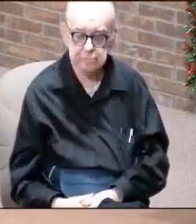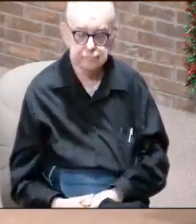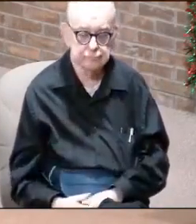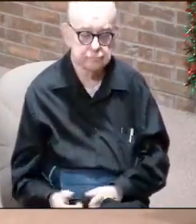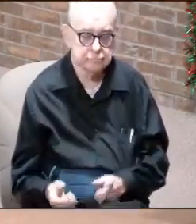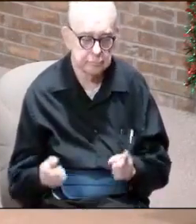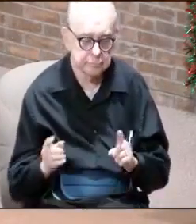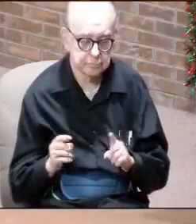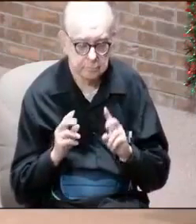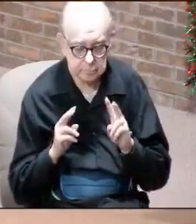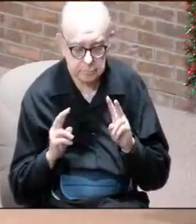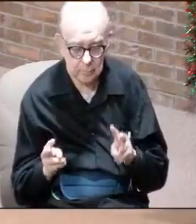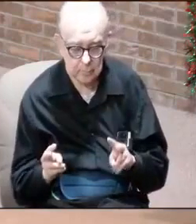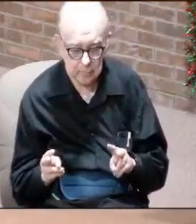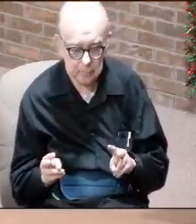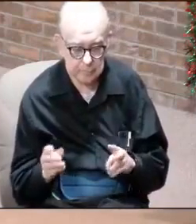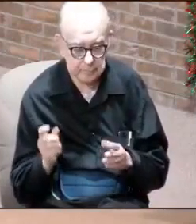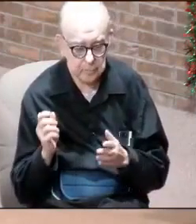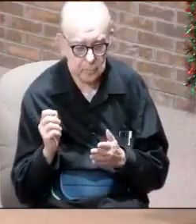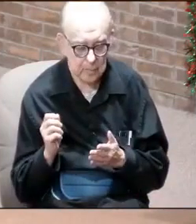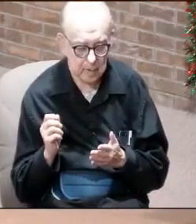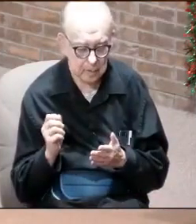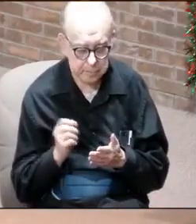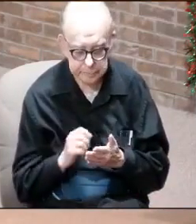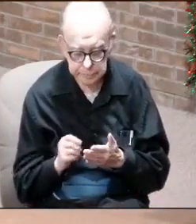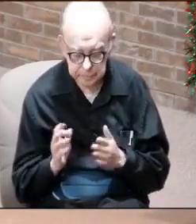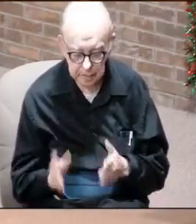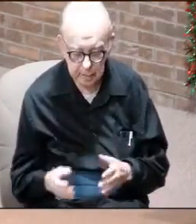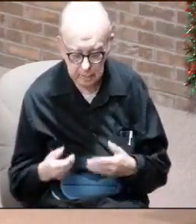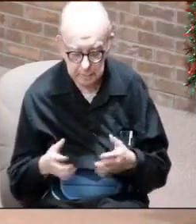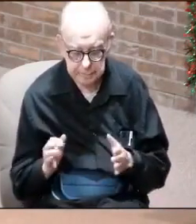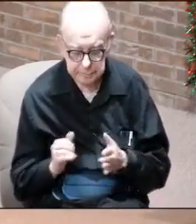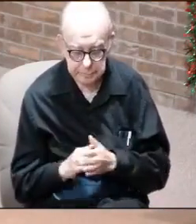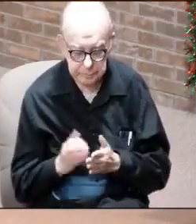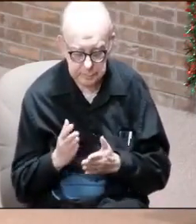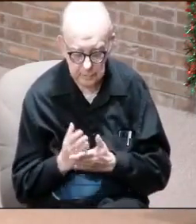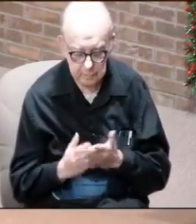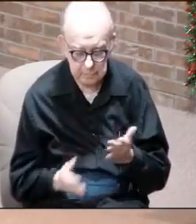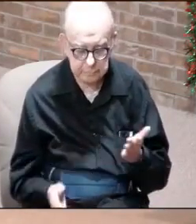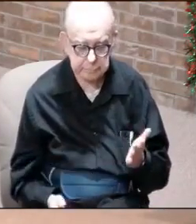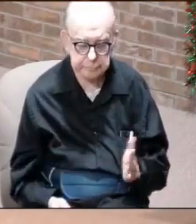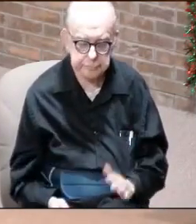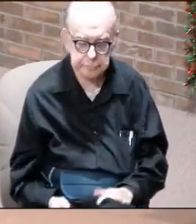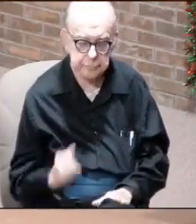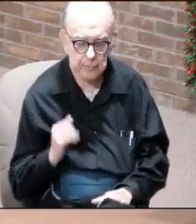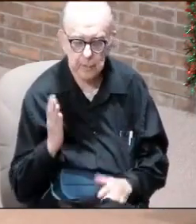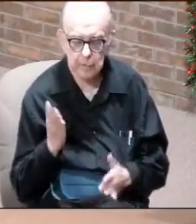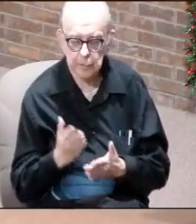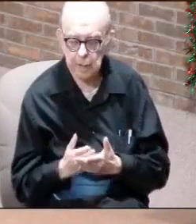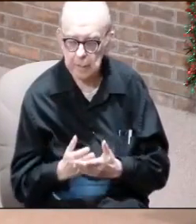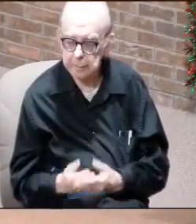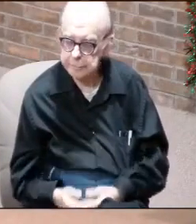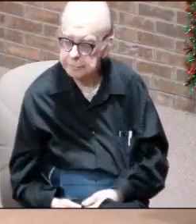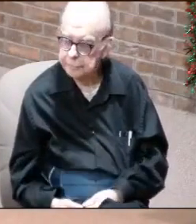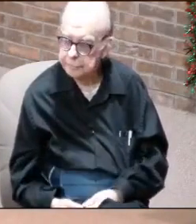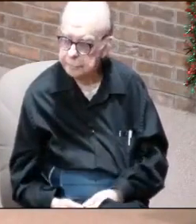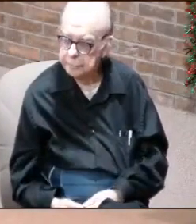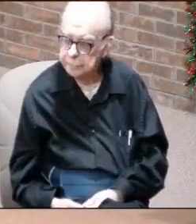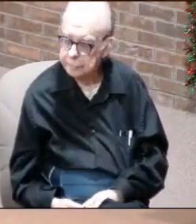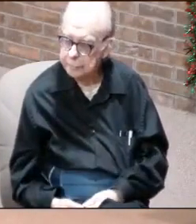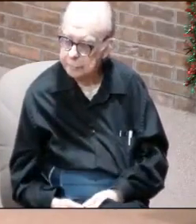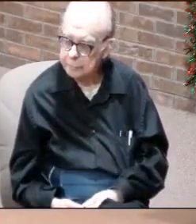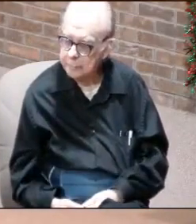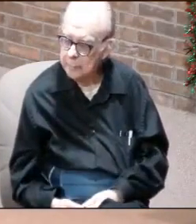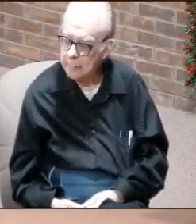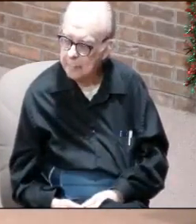But when you look at the rider, and let me just finish this part and we'll stop, okay? Let me just get finished with